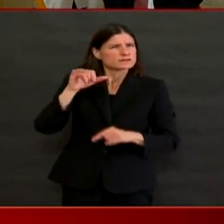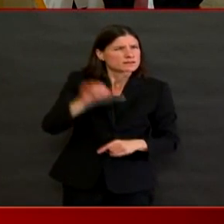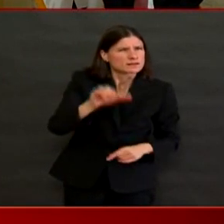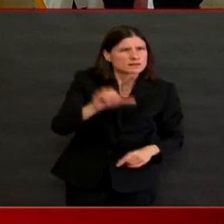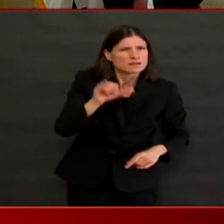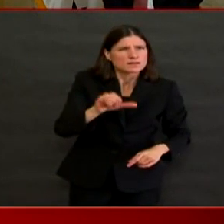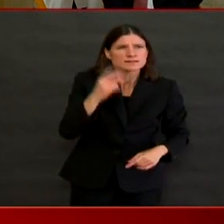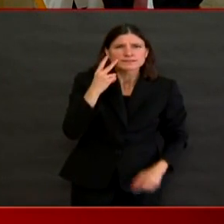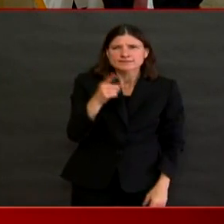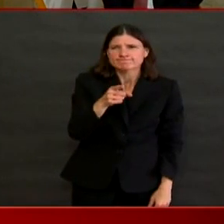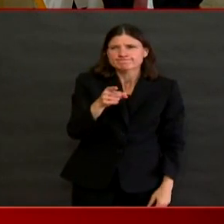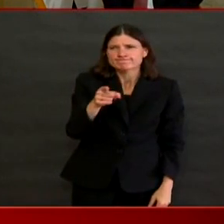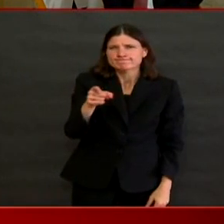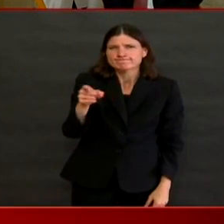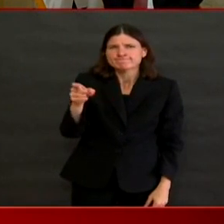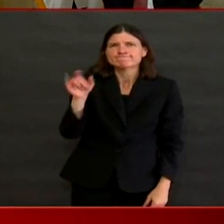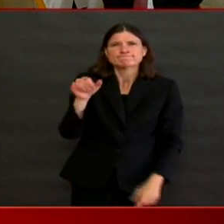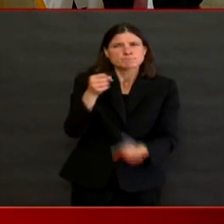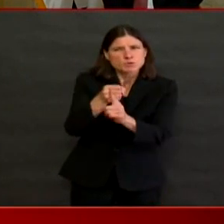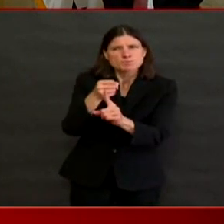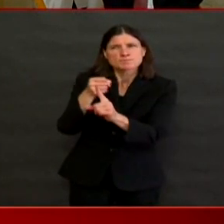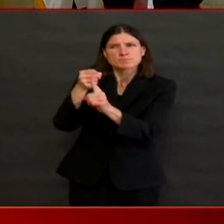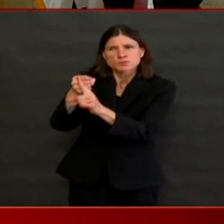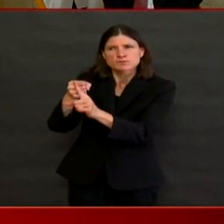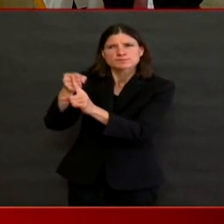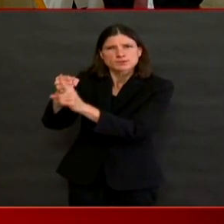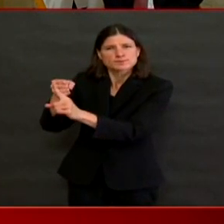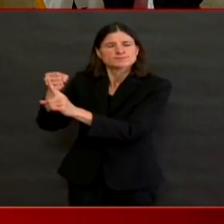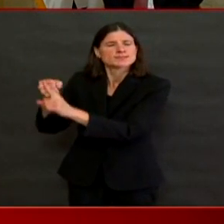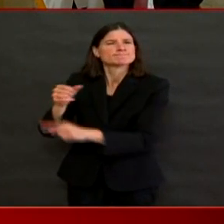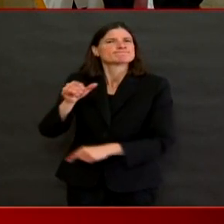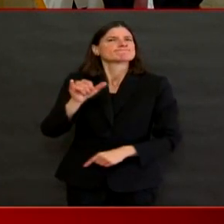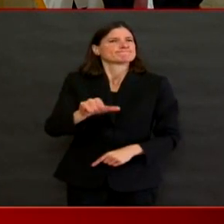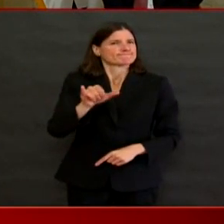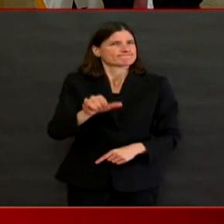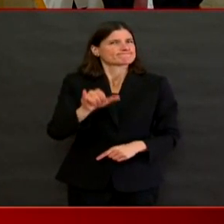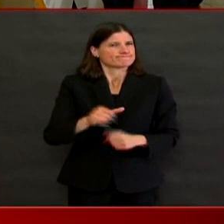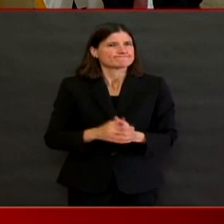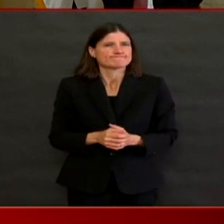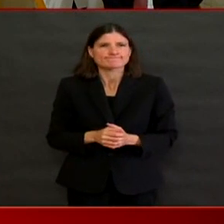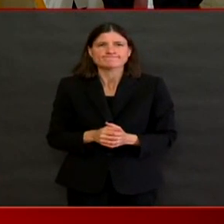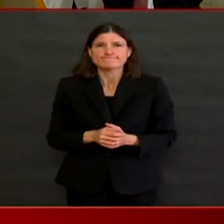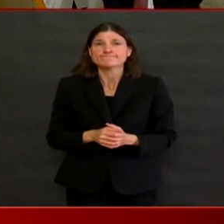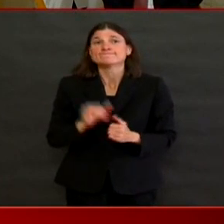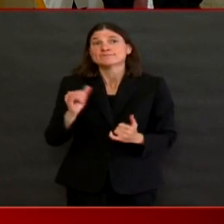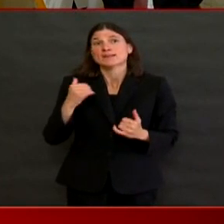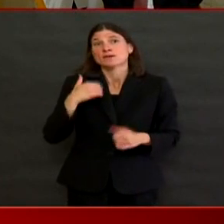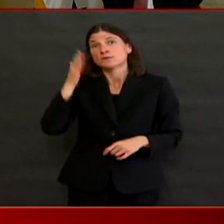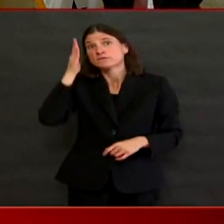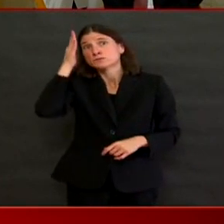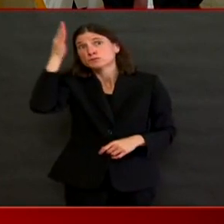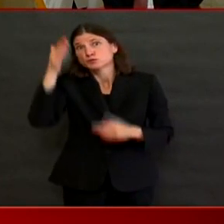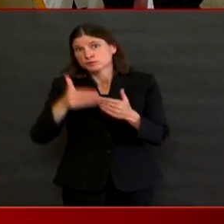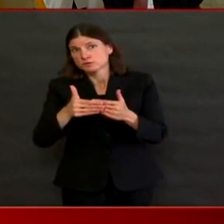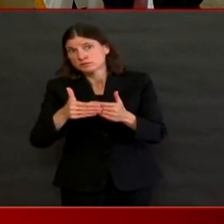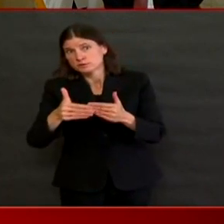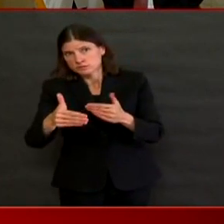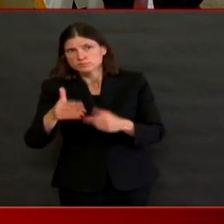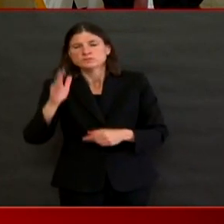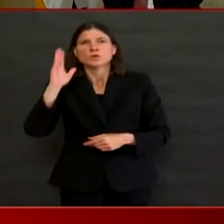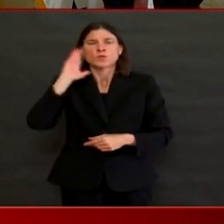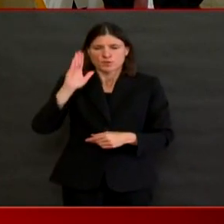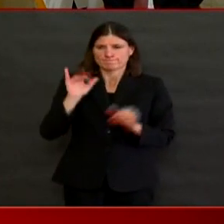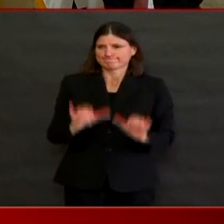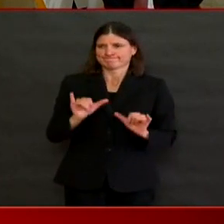in the future, when we start to rebuild and repair, we need to be very conscious of these kinds of